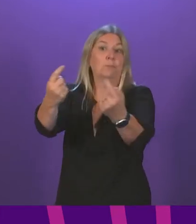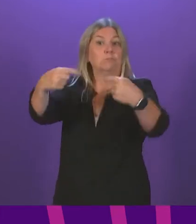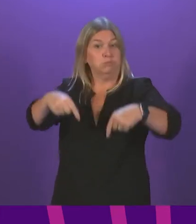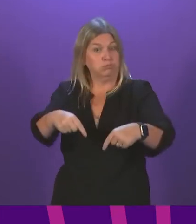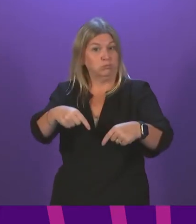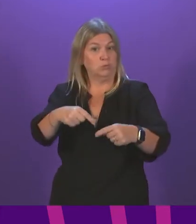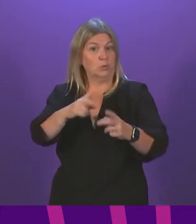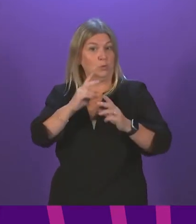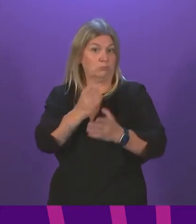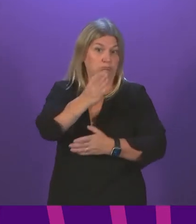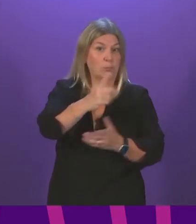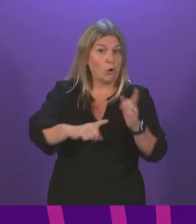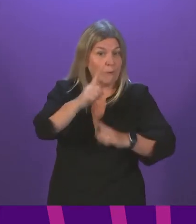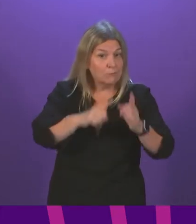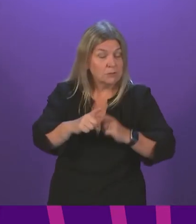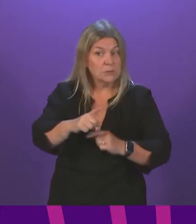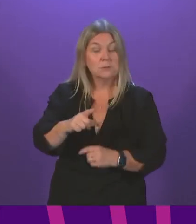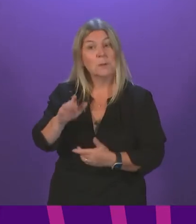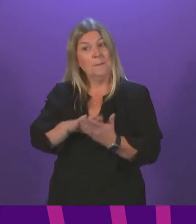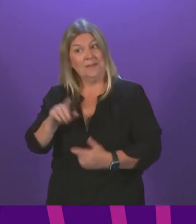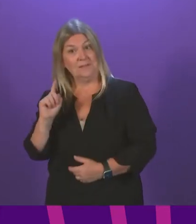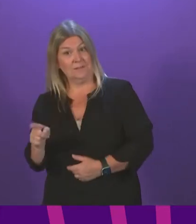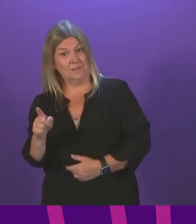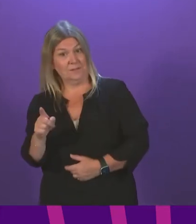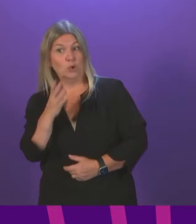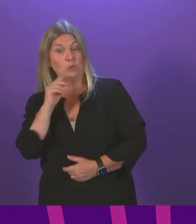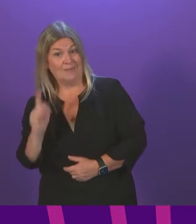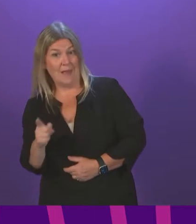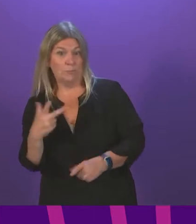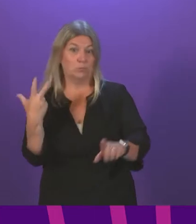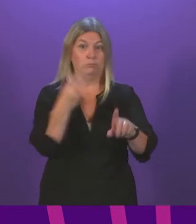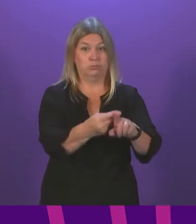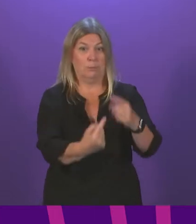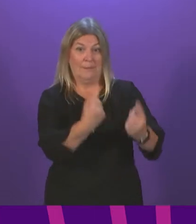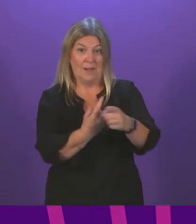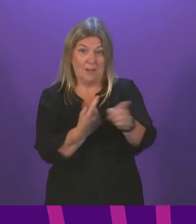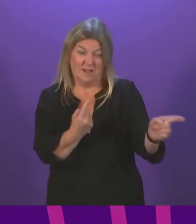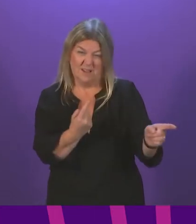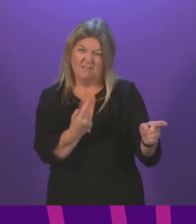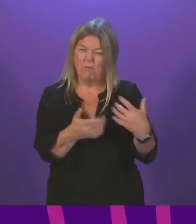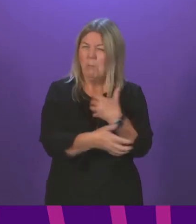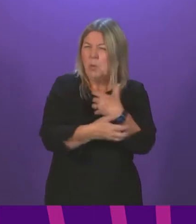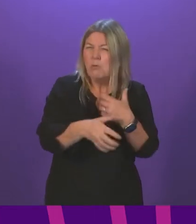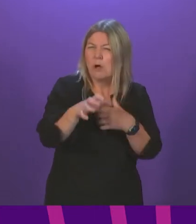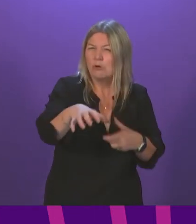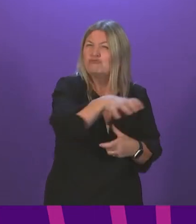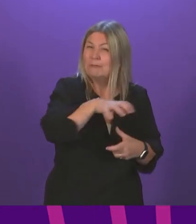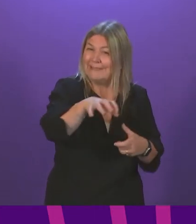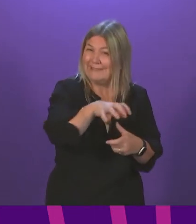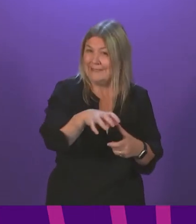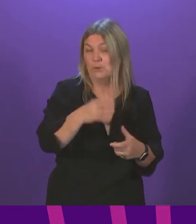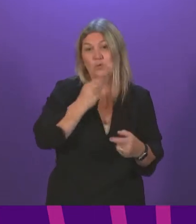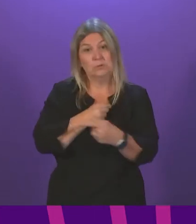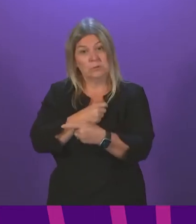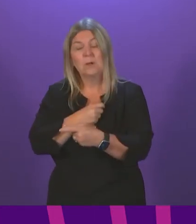I suppose the answer would be yes, yes and no to her question. So we have plentiful supply. The First Minister will outline shortly our response to